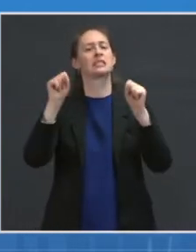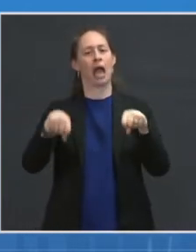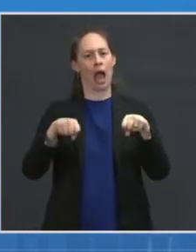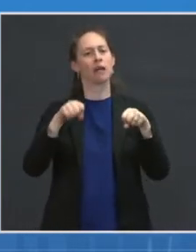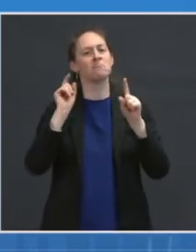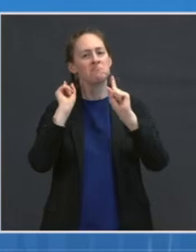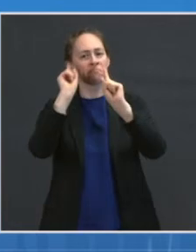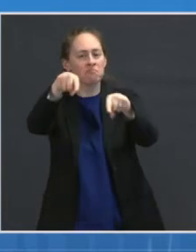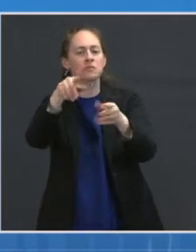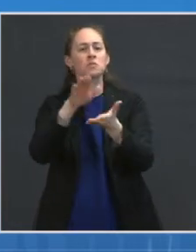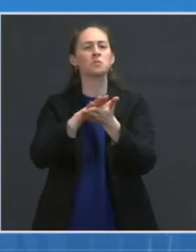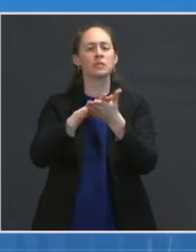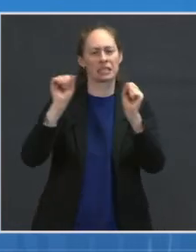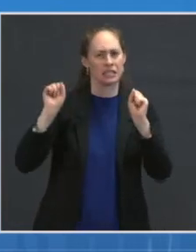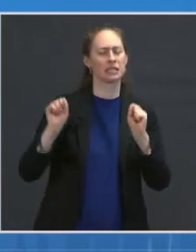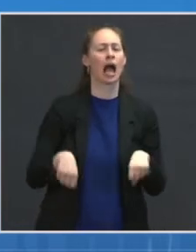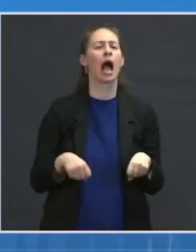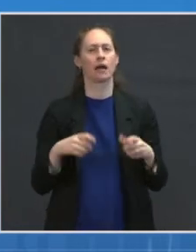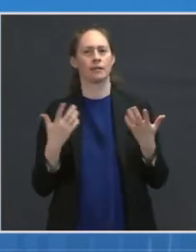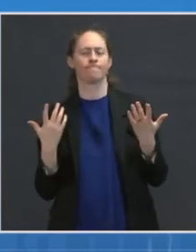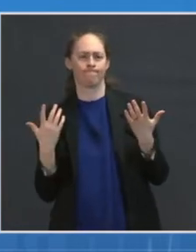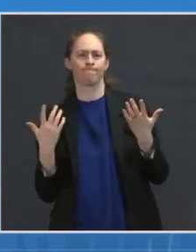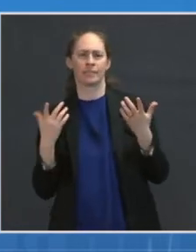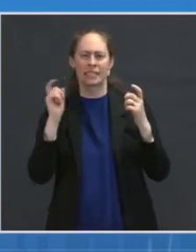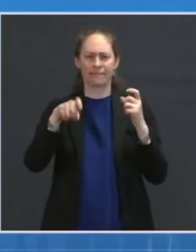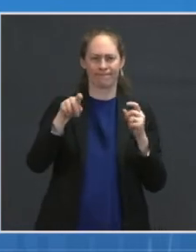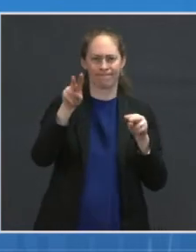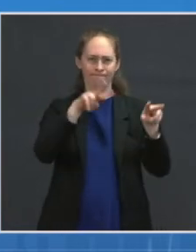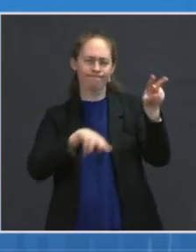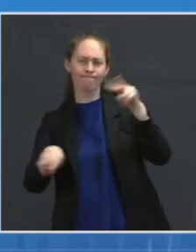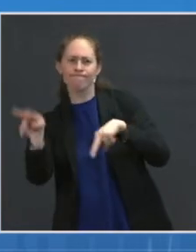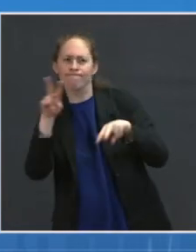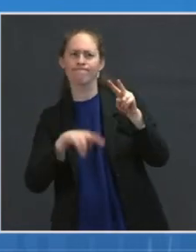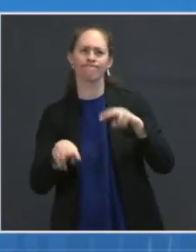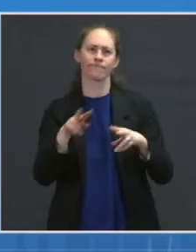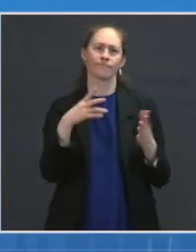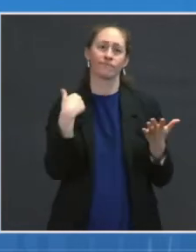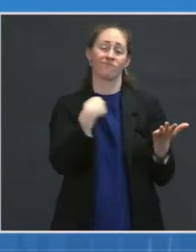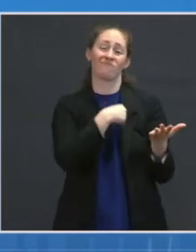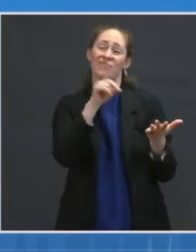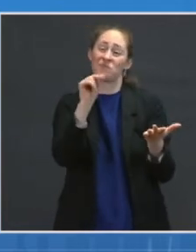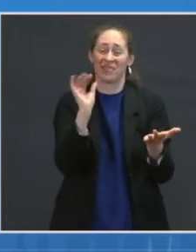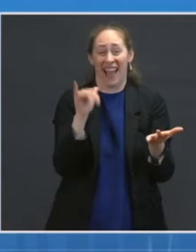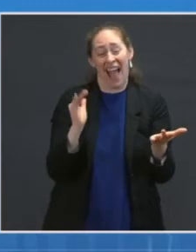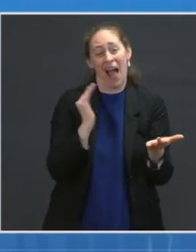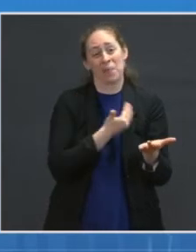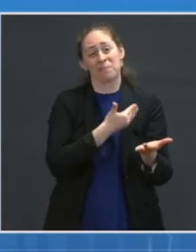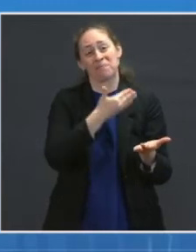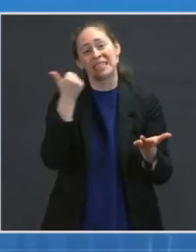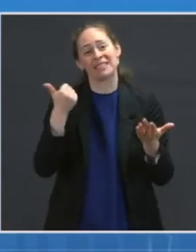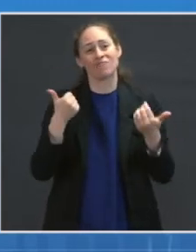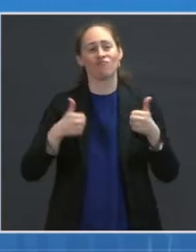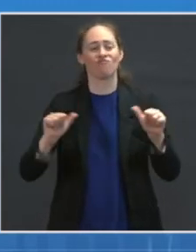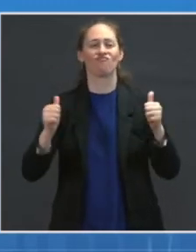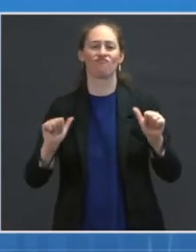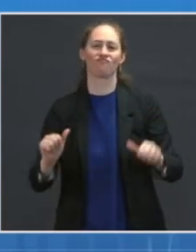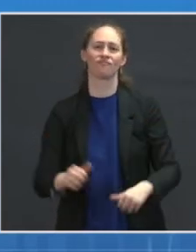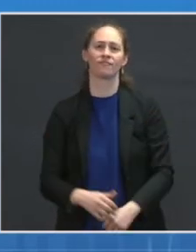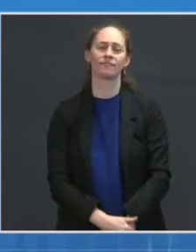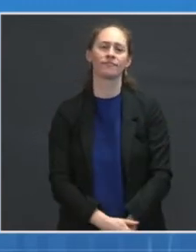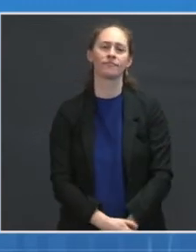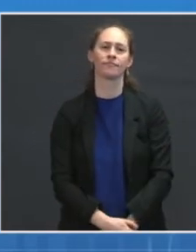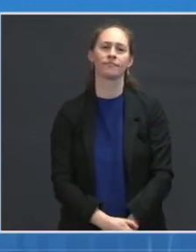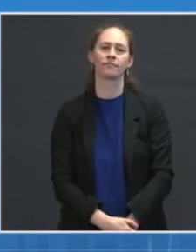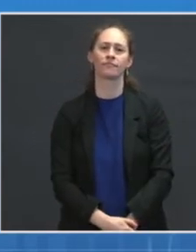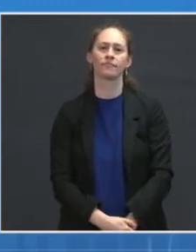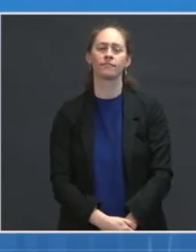you're able to do the de-densification that we suggest. Great. I think that's a really important clarification. Next question, please.